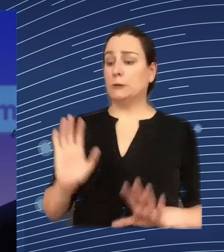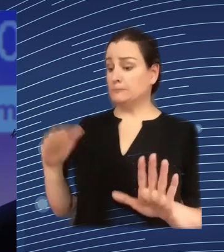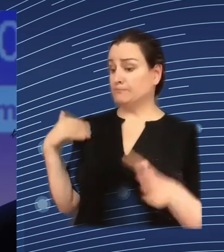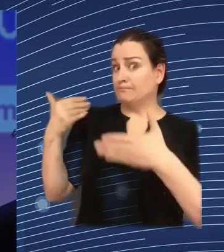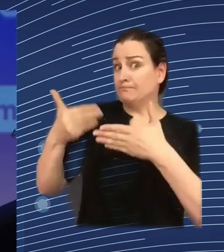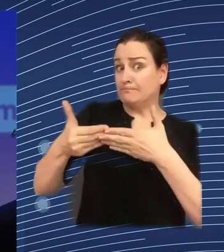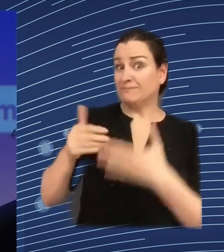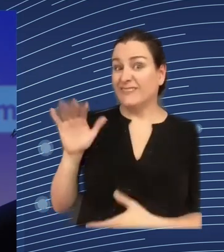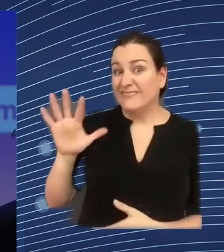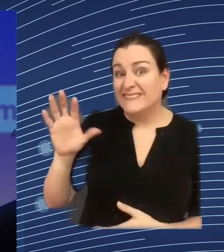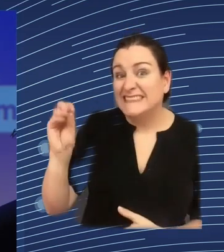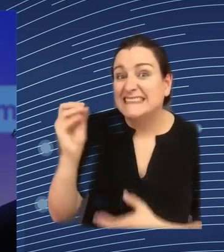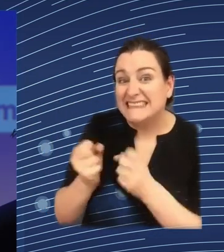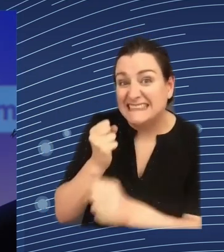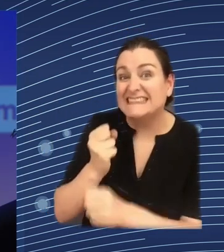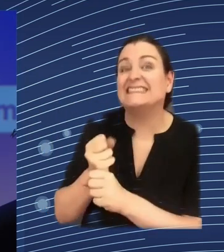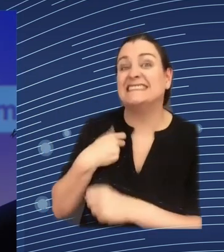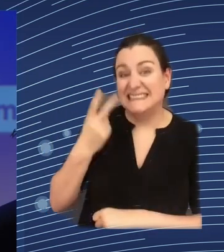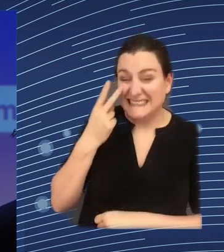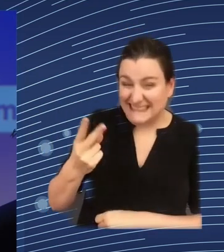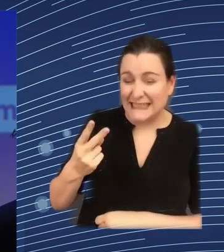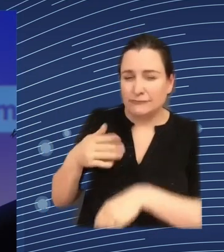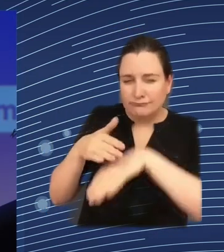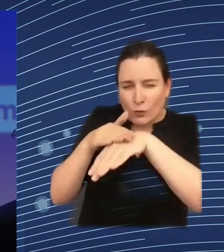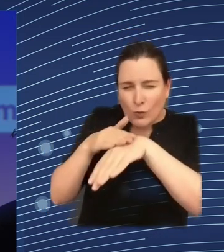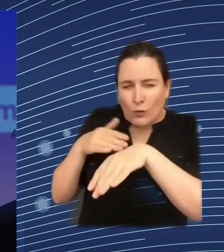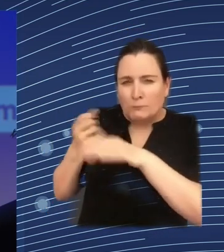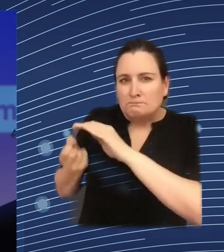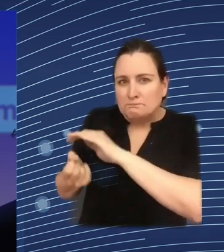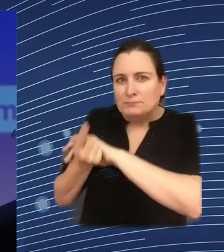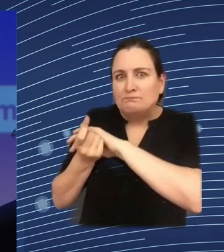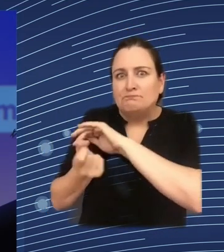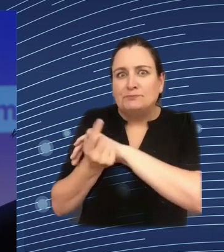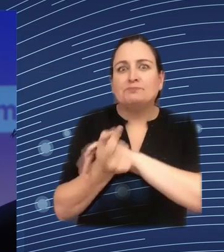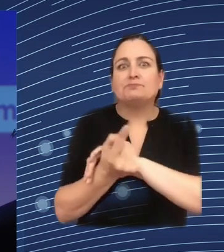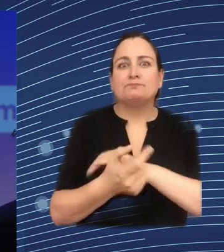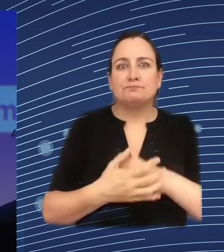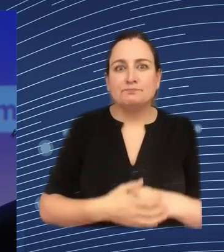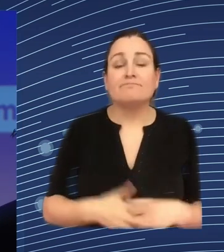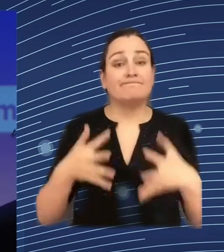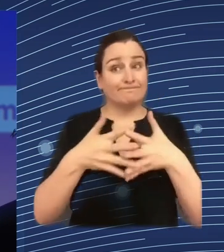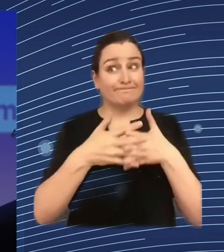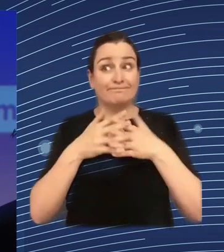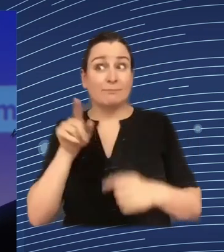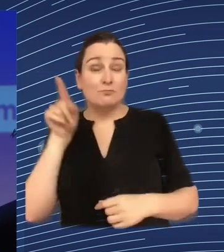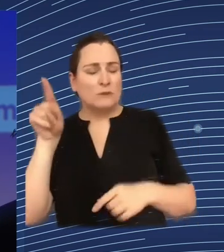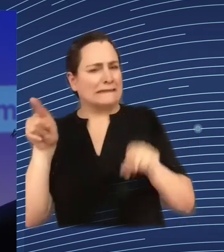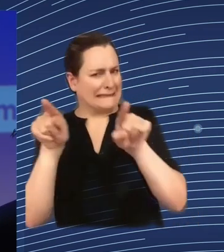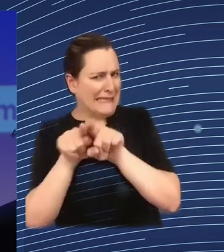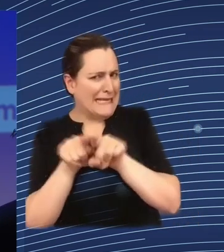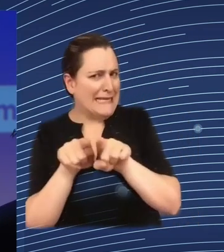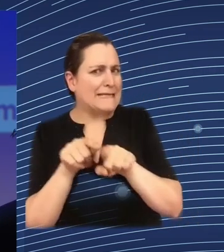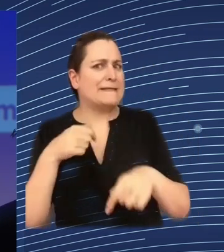and in United States that that the middle qualified and middle